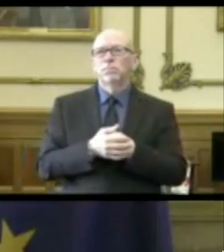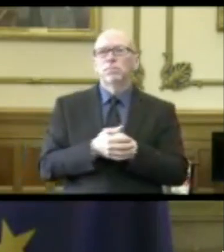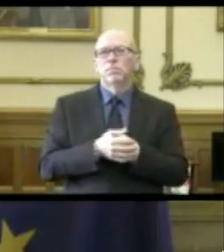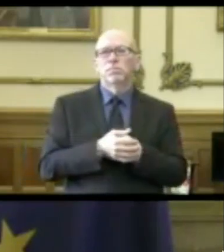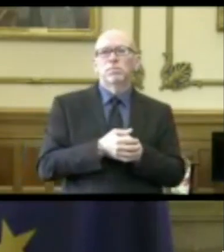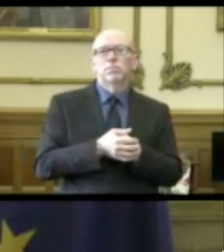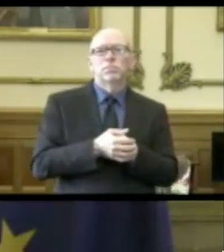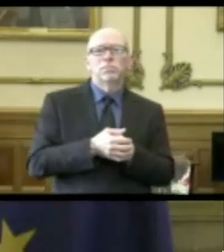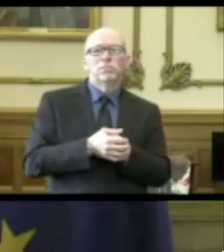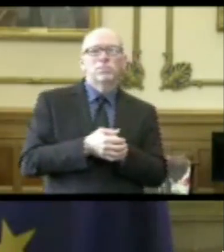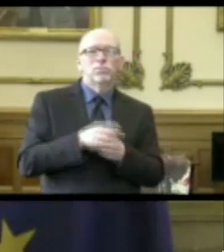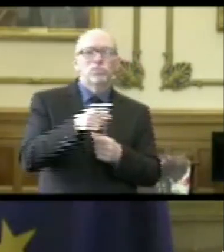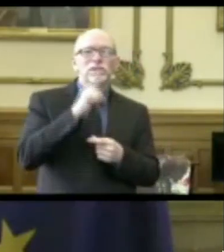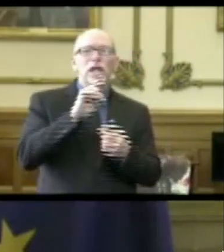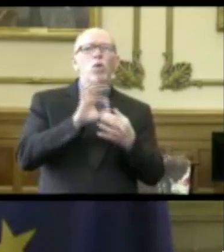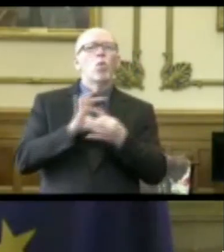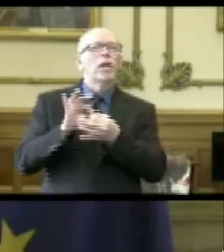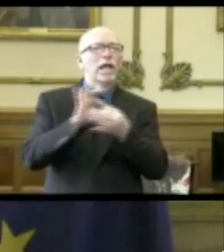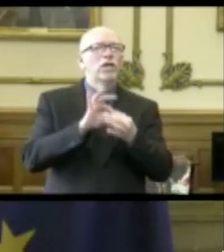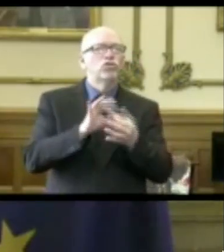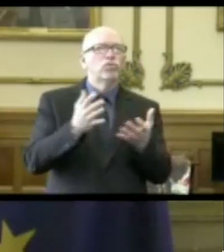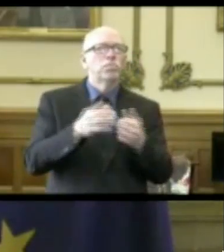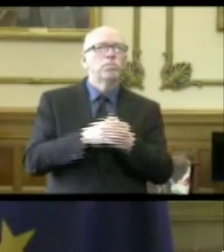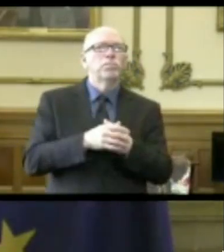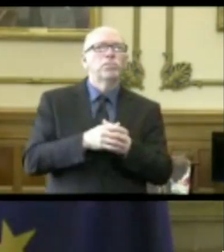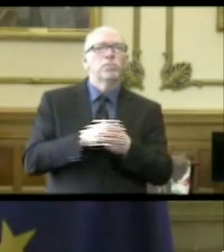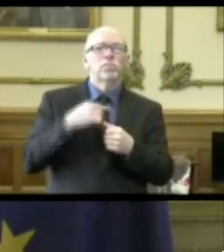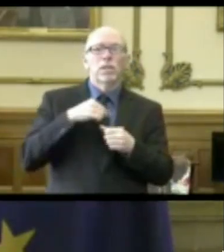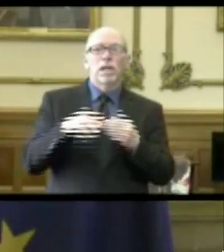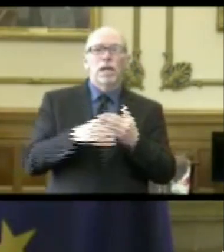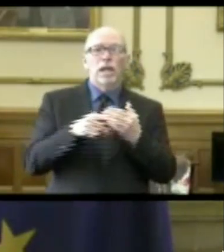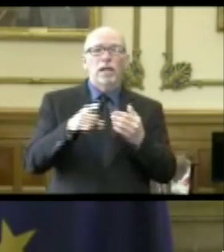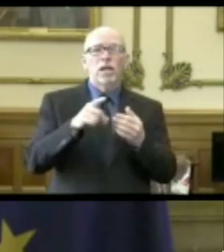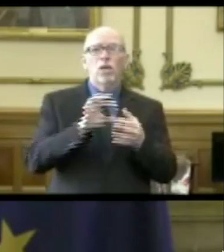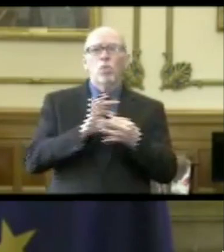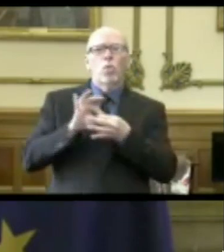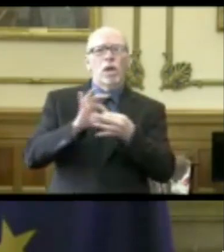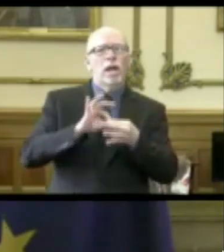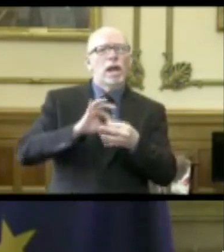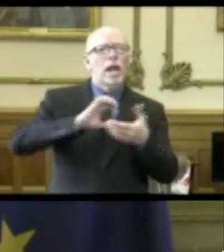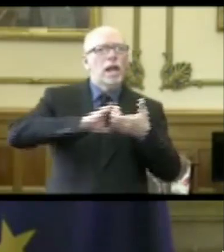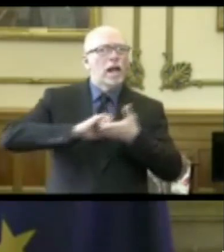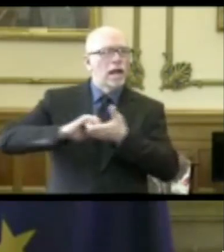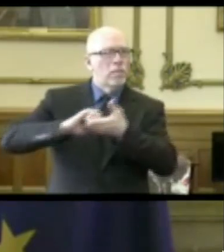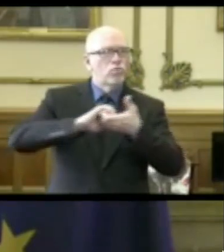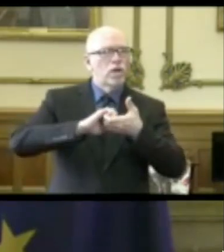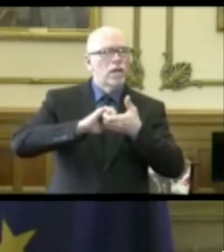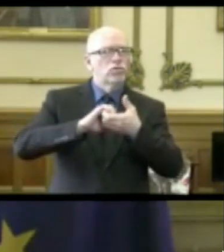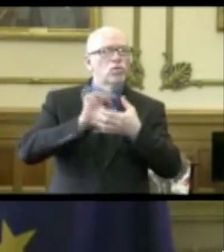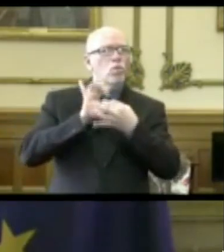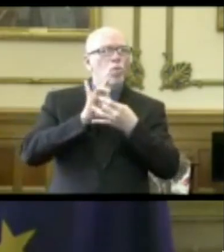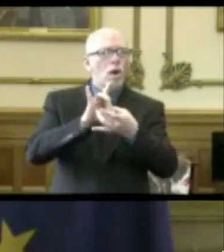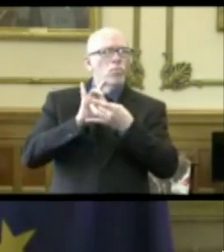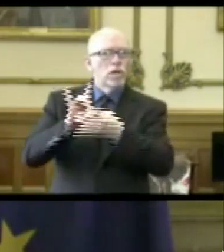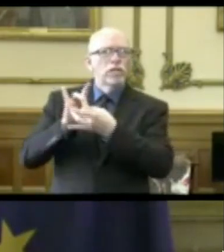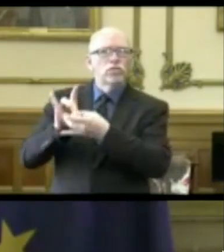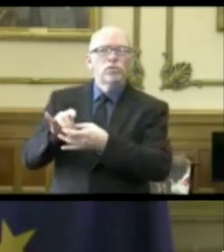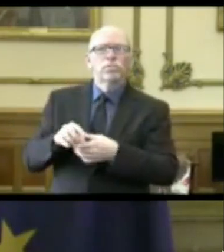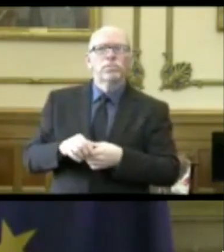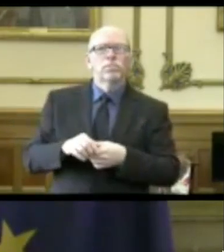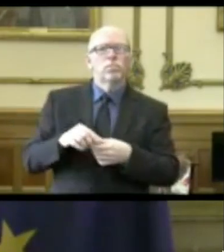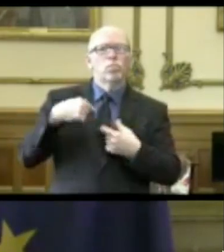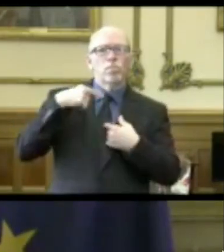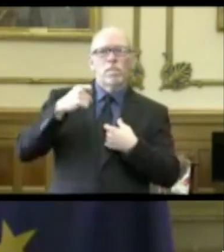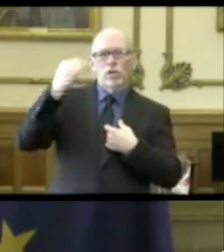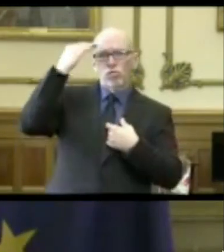Well, you used the word coordination. I would also add it's about collaboration, cooperation. It's about knowing what